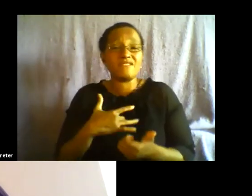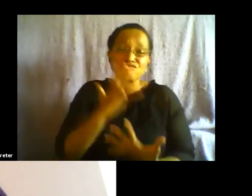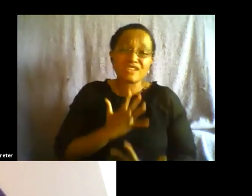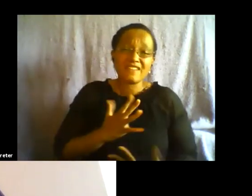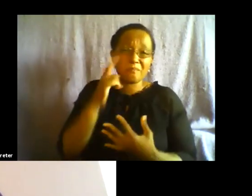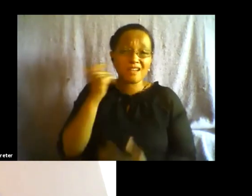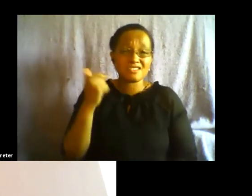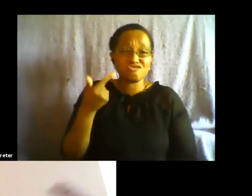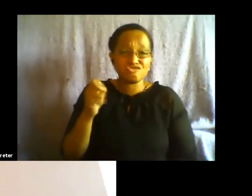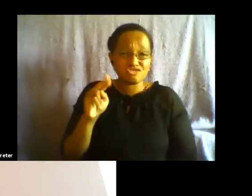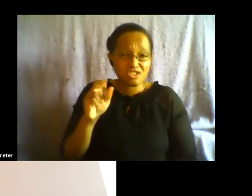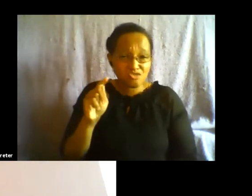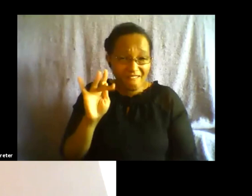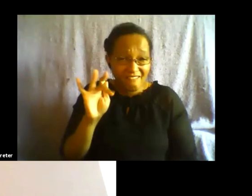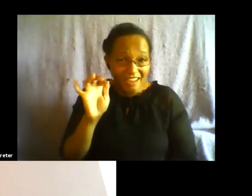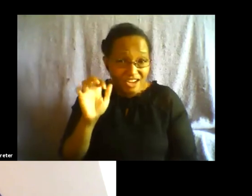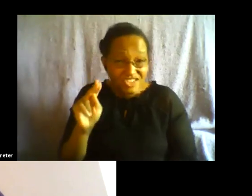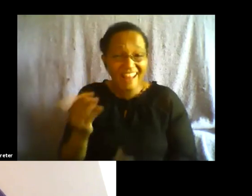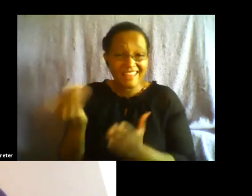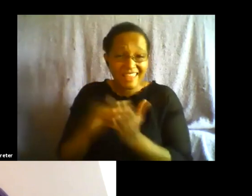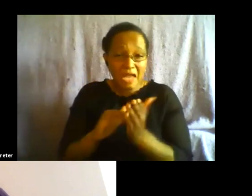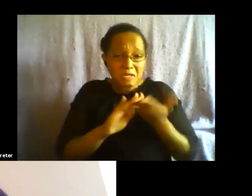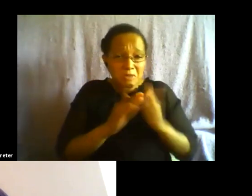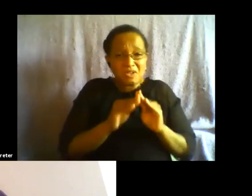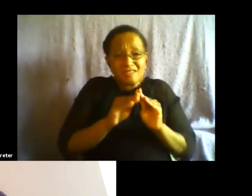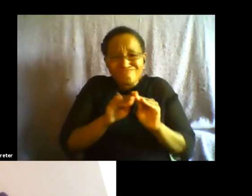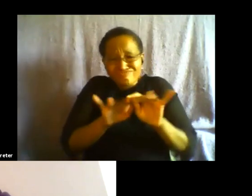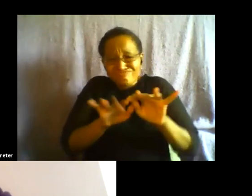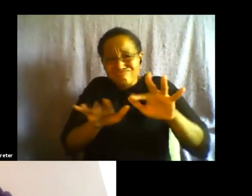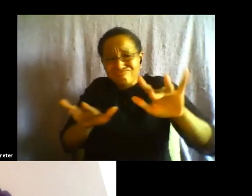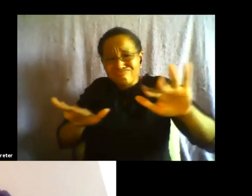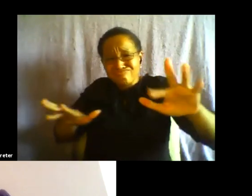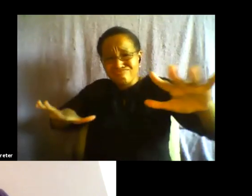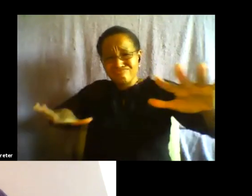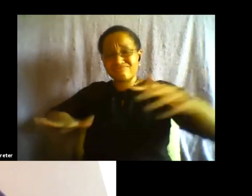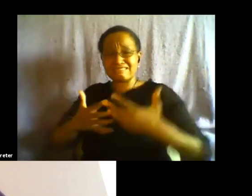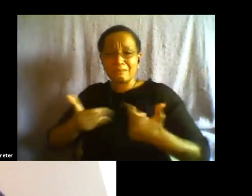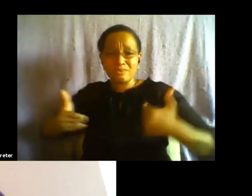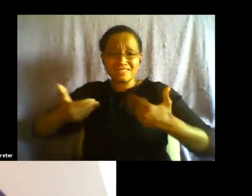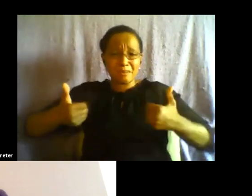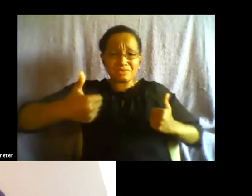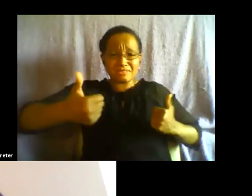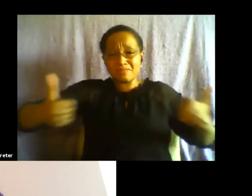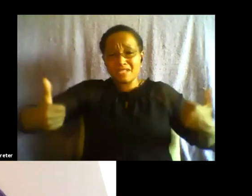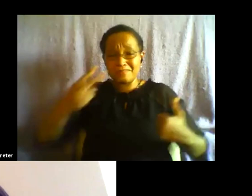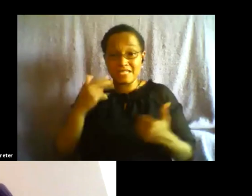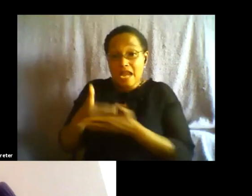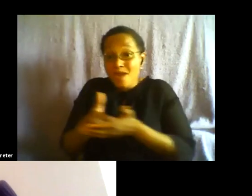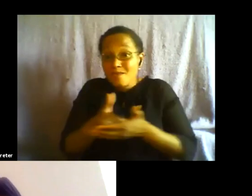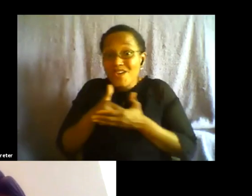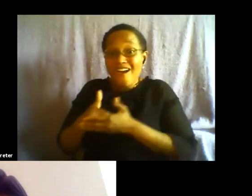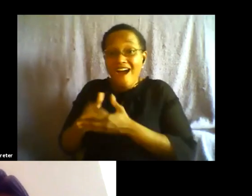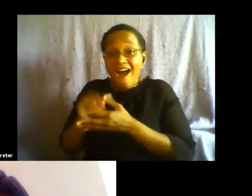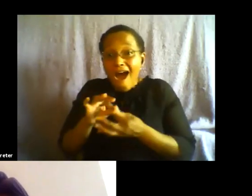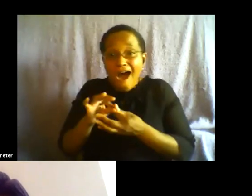displacement yet again of communities of color and the shift of neighborhoods you know how we mourn